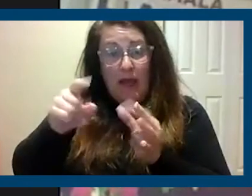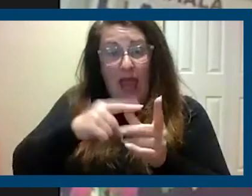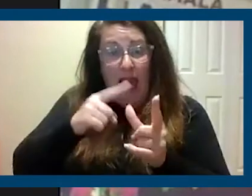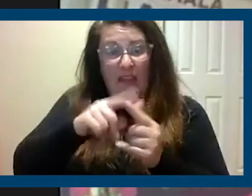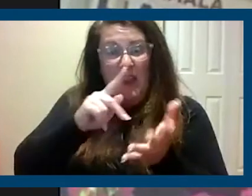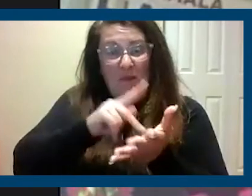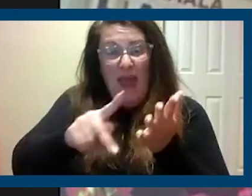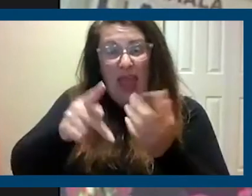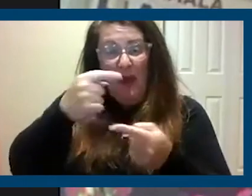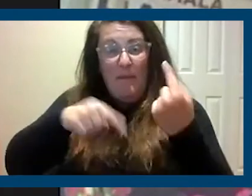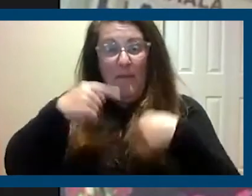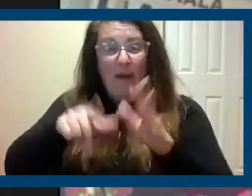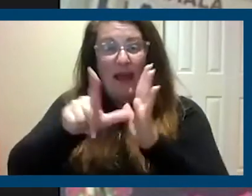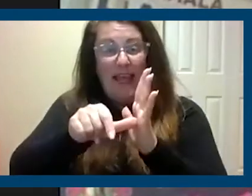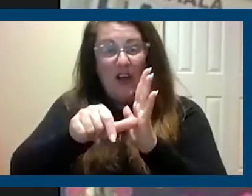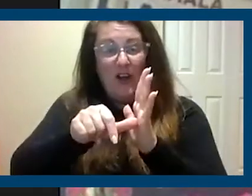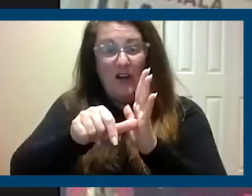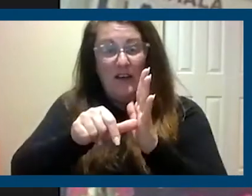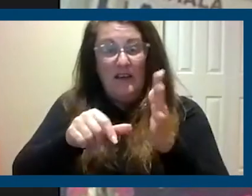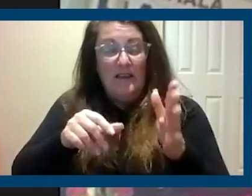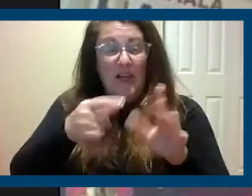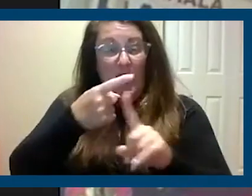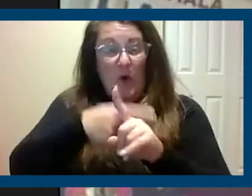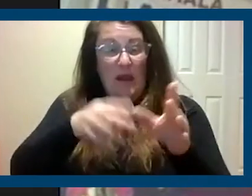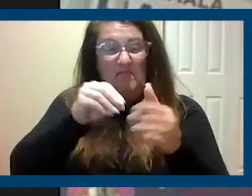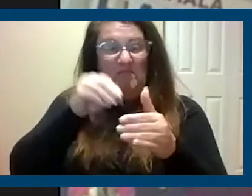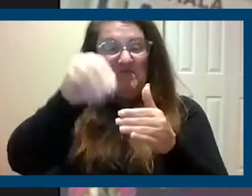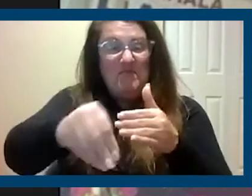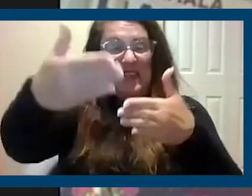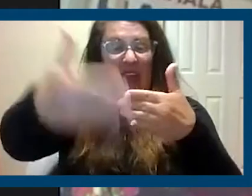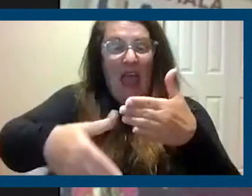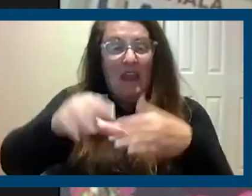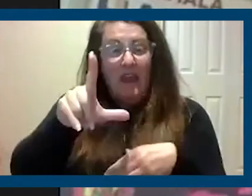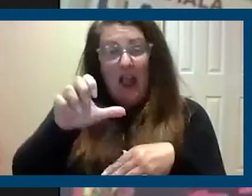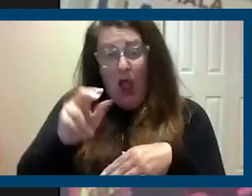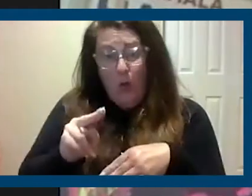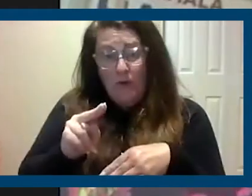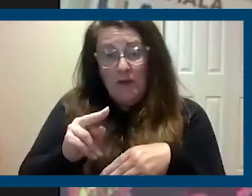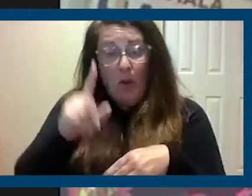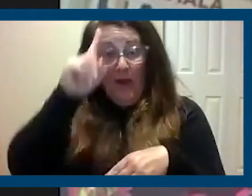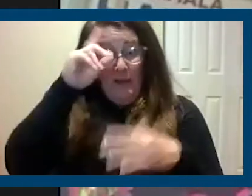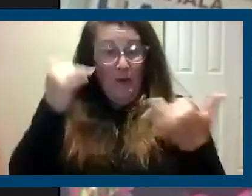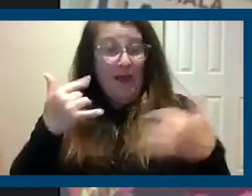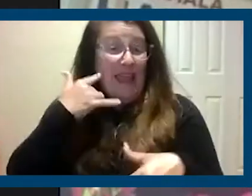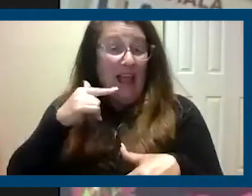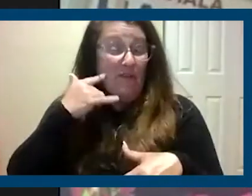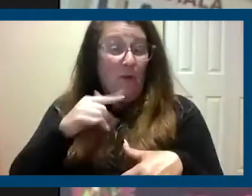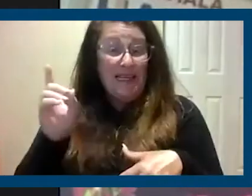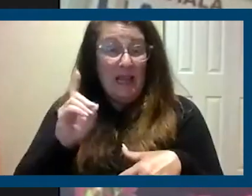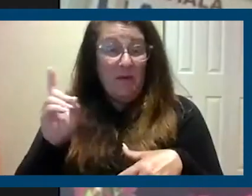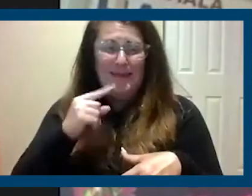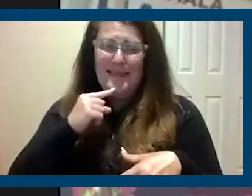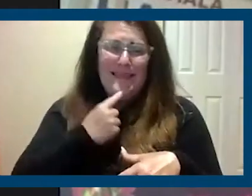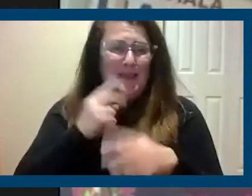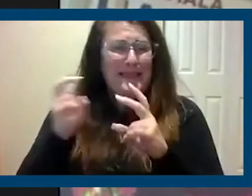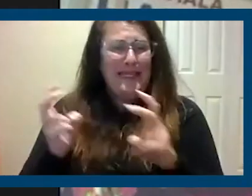And so I think as Democrats, as Californians that know that there are serious issues